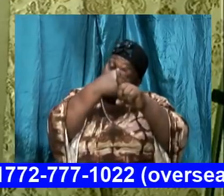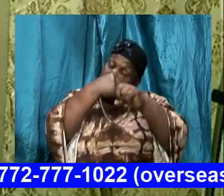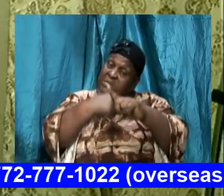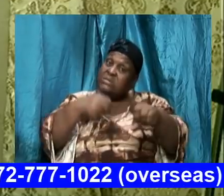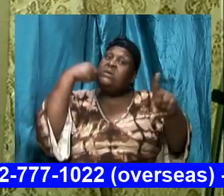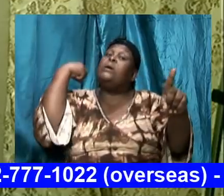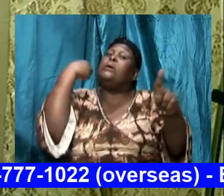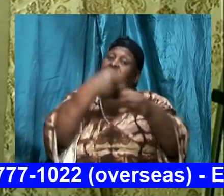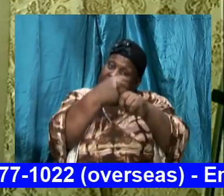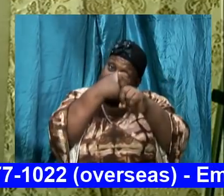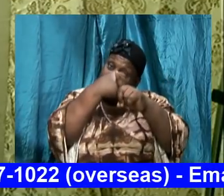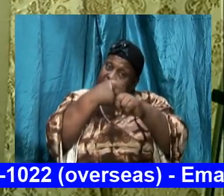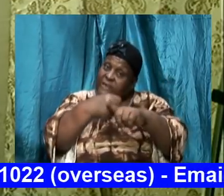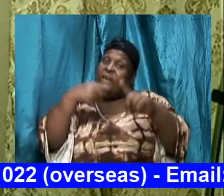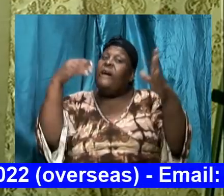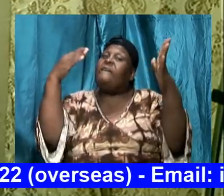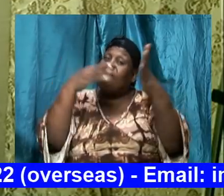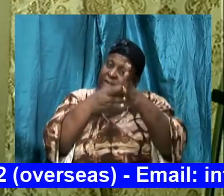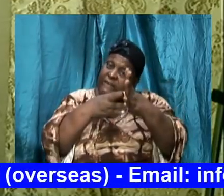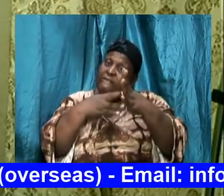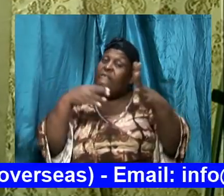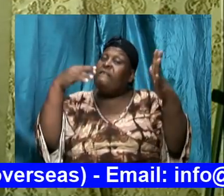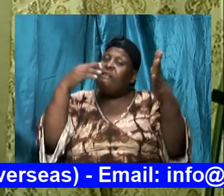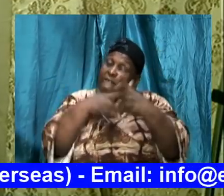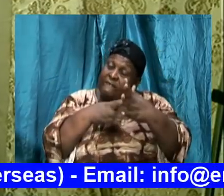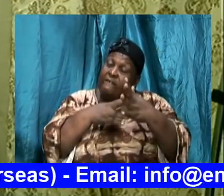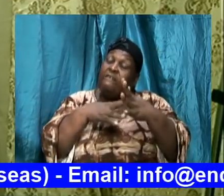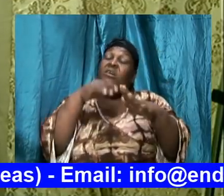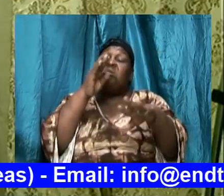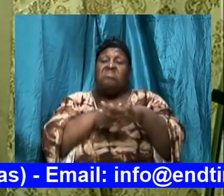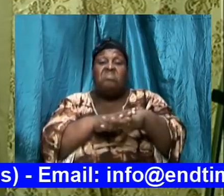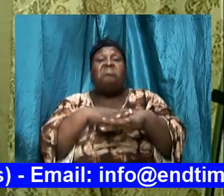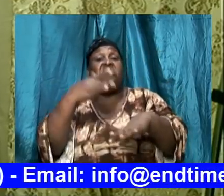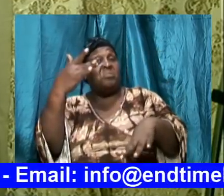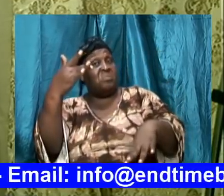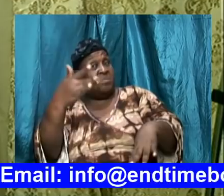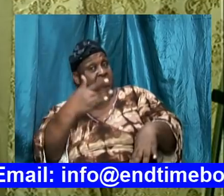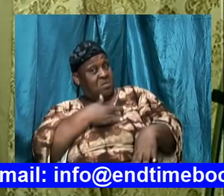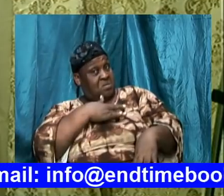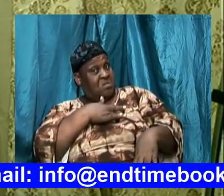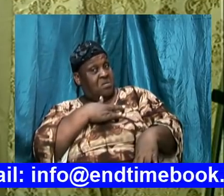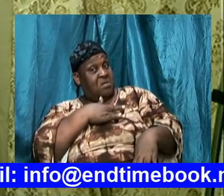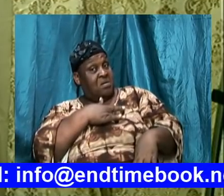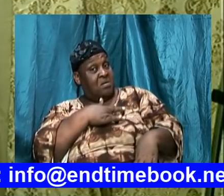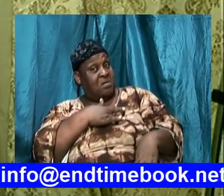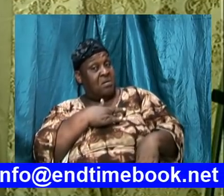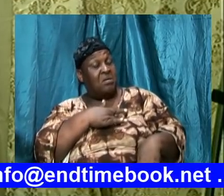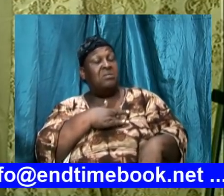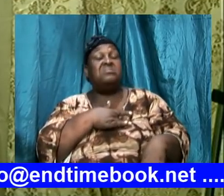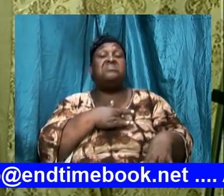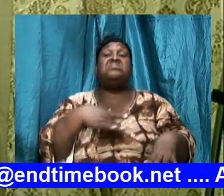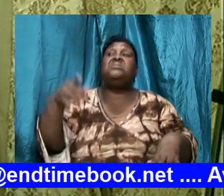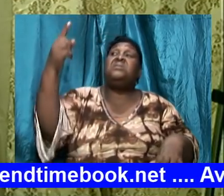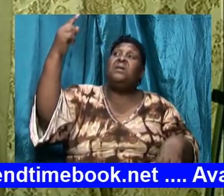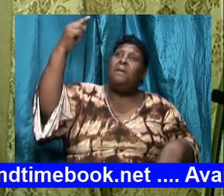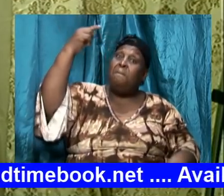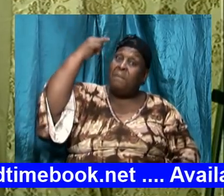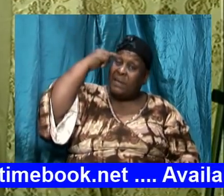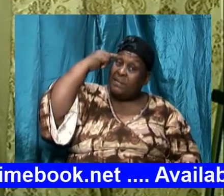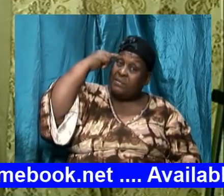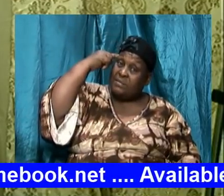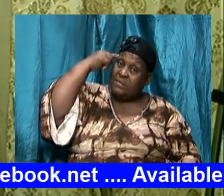constantly on our hearts door on our mind